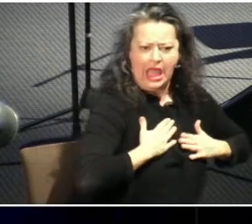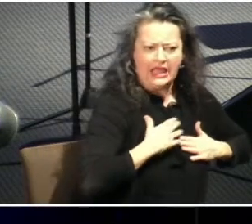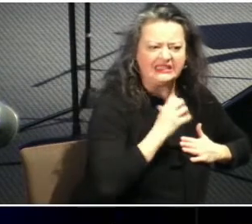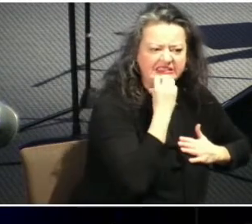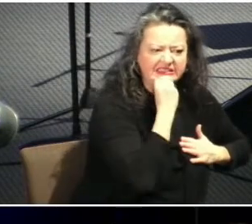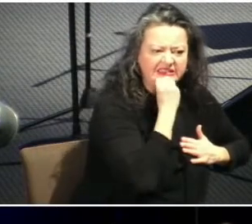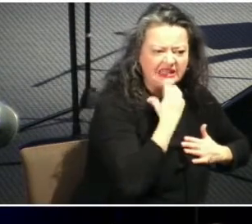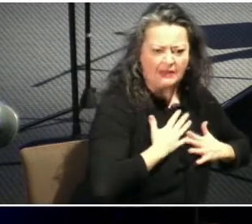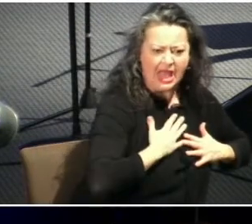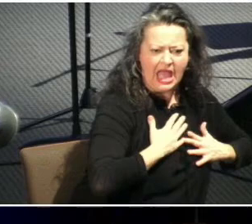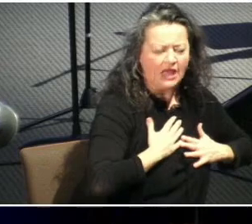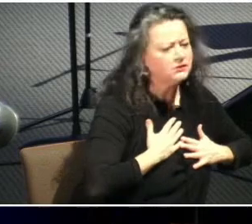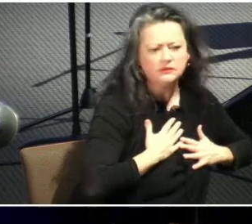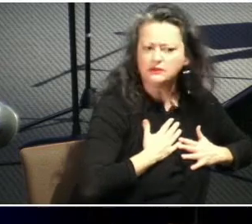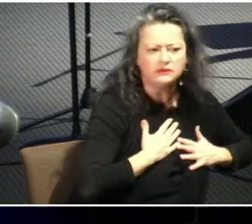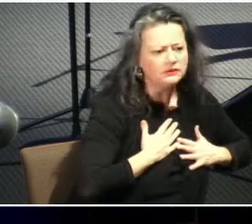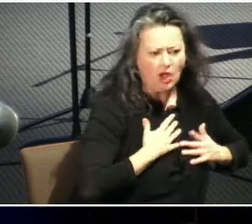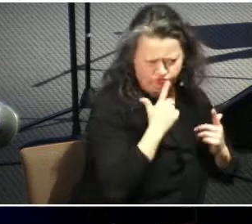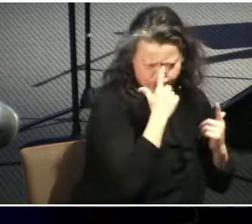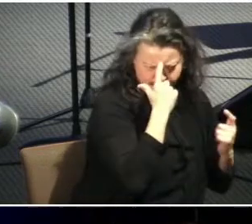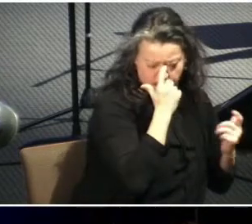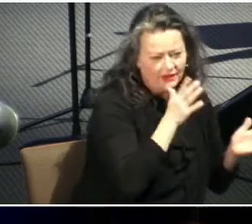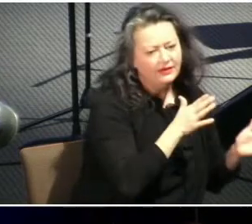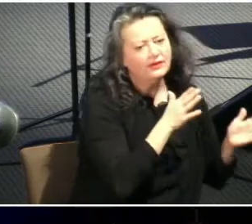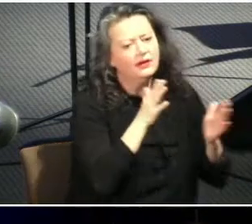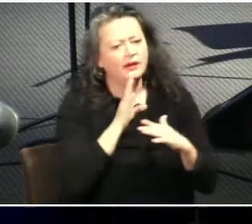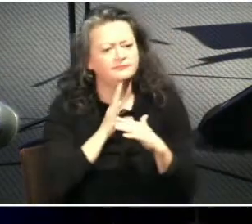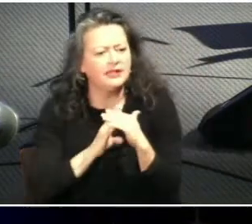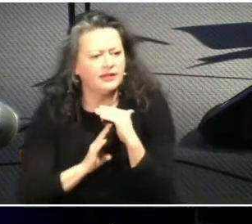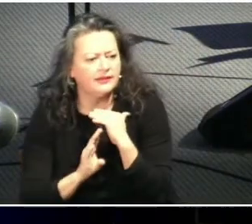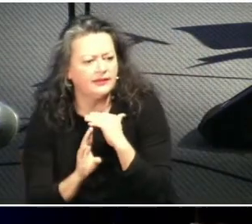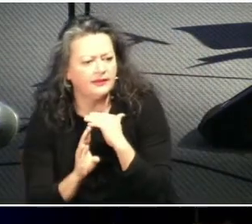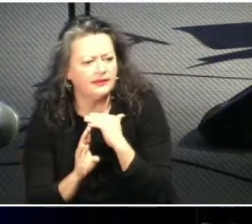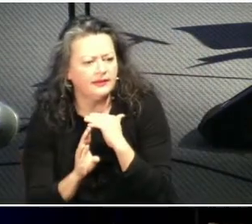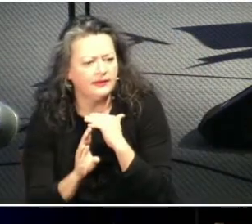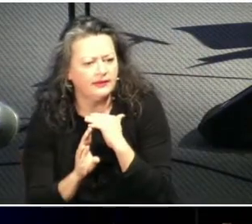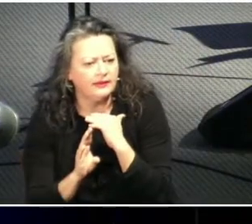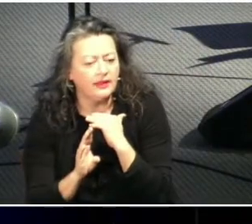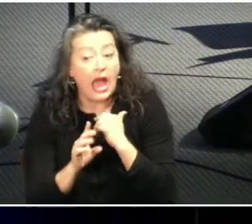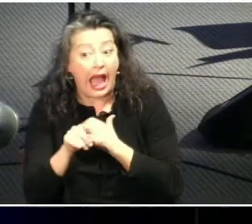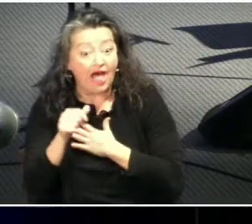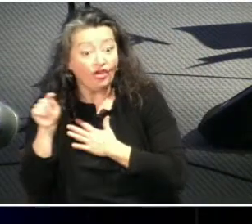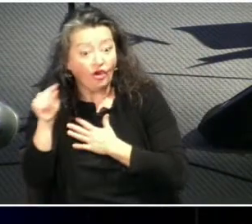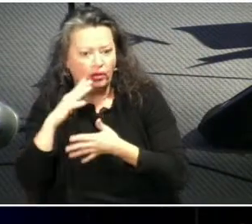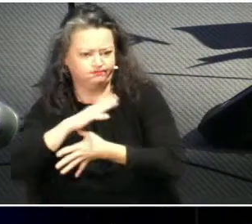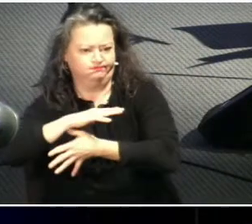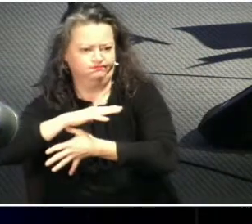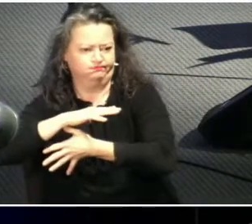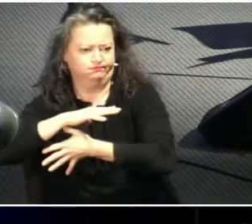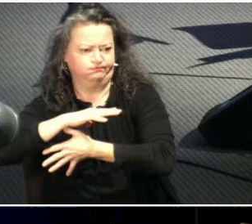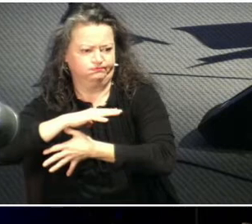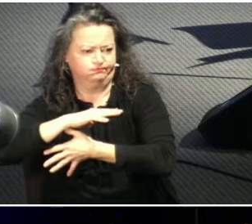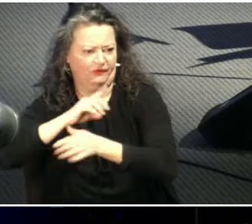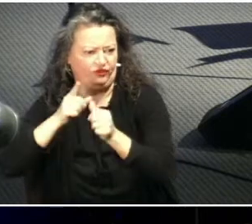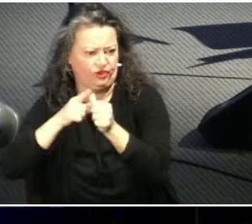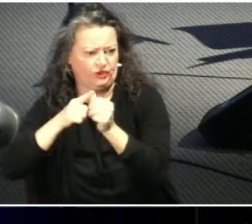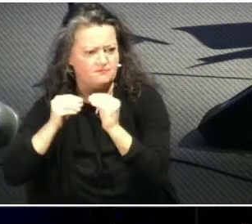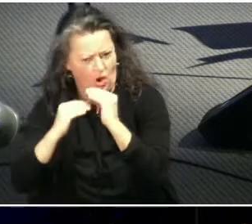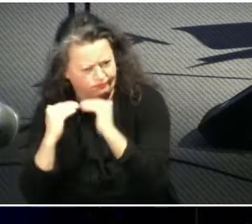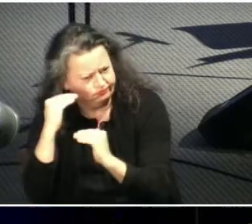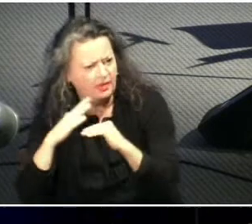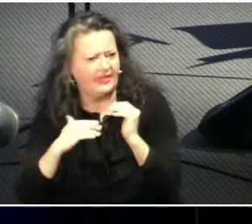conceit rather in humility value others above yourselves and in ephesians